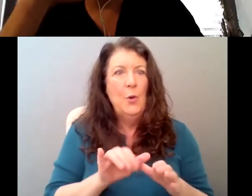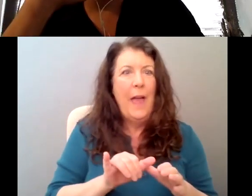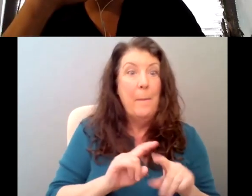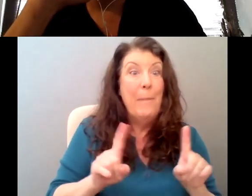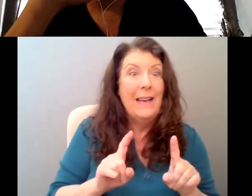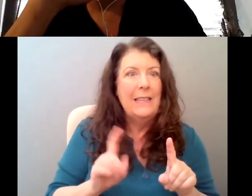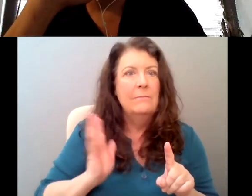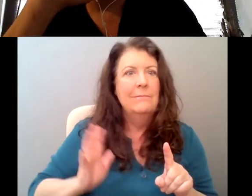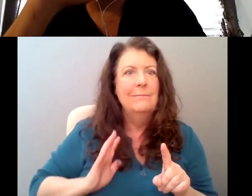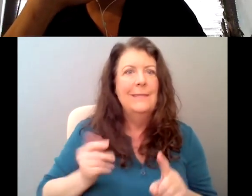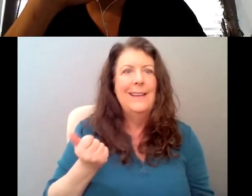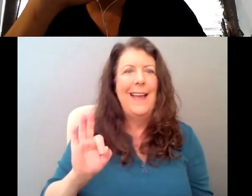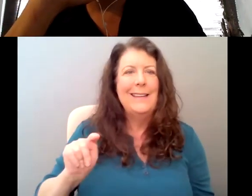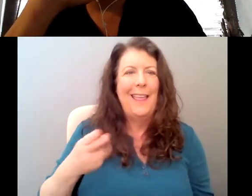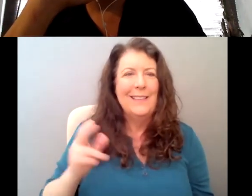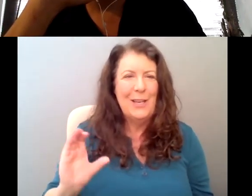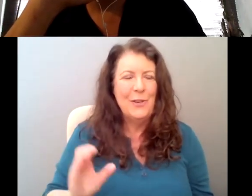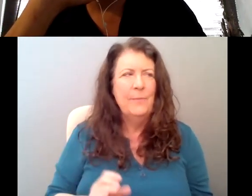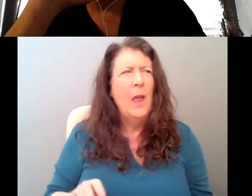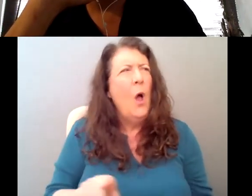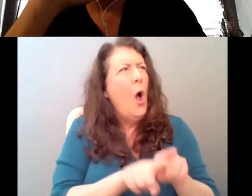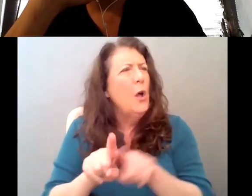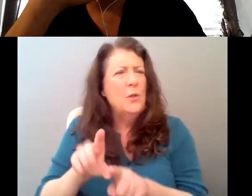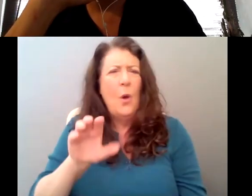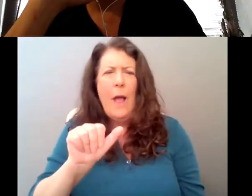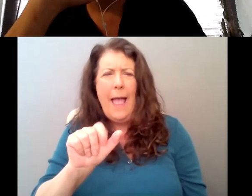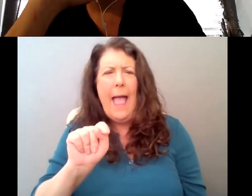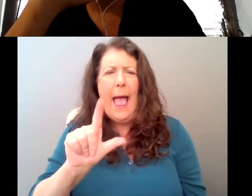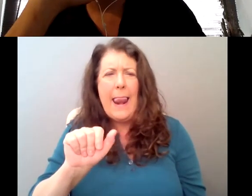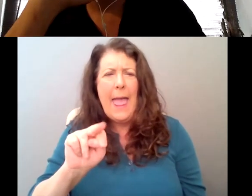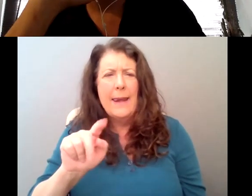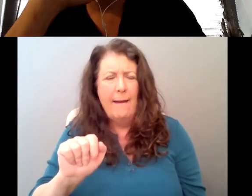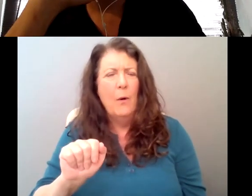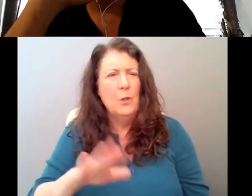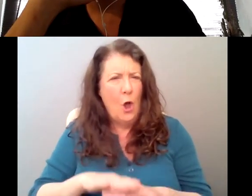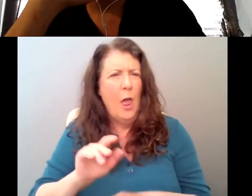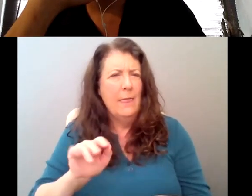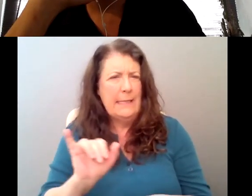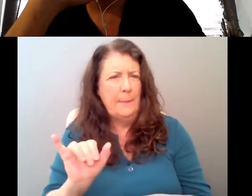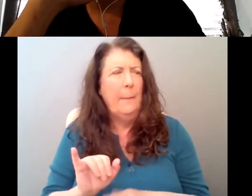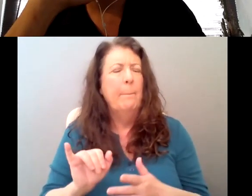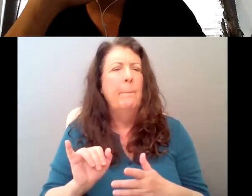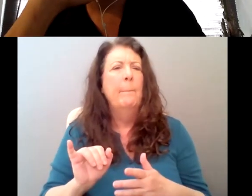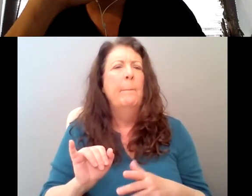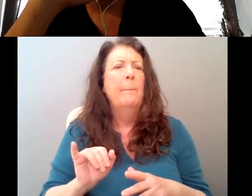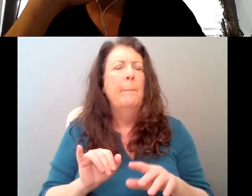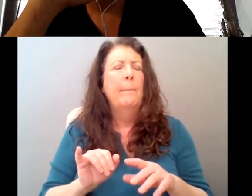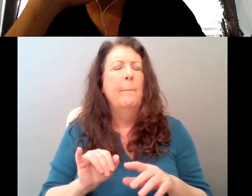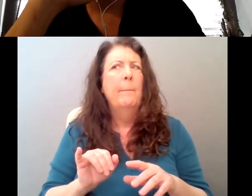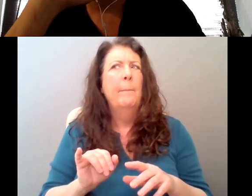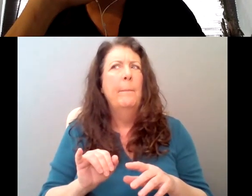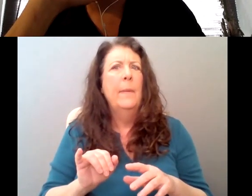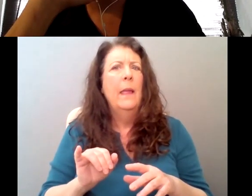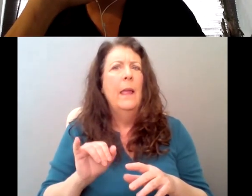also remember Atlanta was on at the time and that, you know, Atlanta had, had taken a page out of